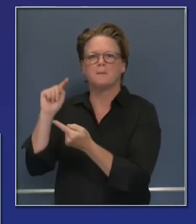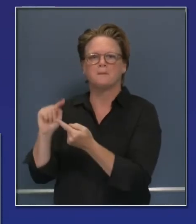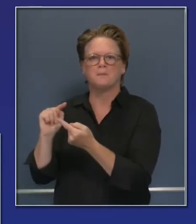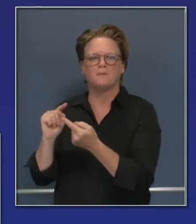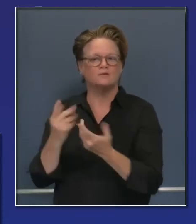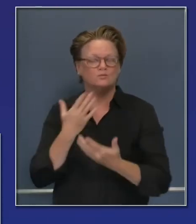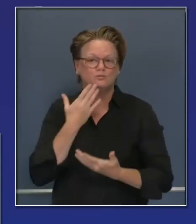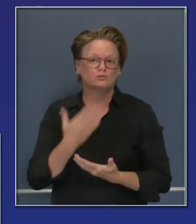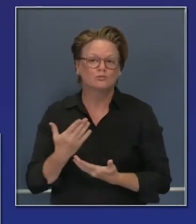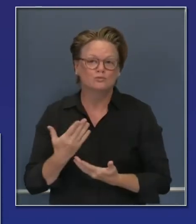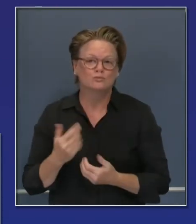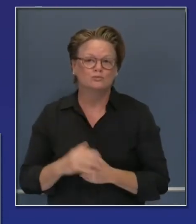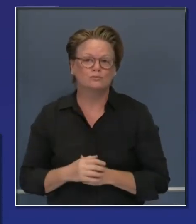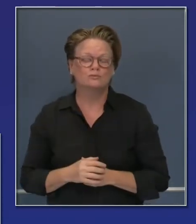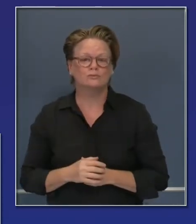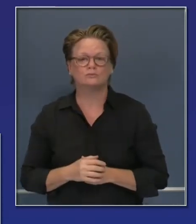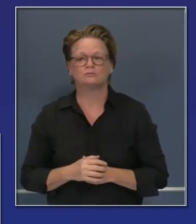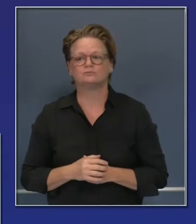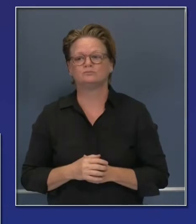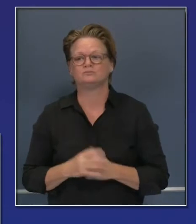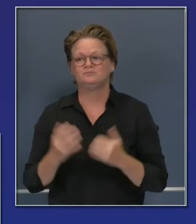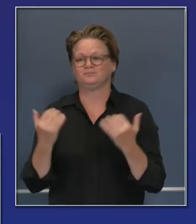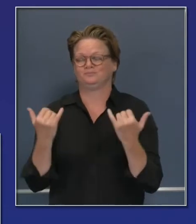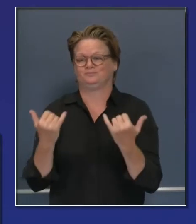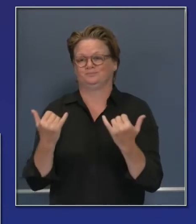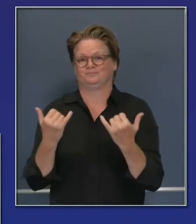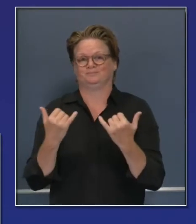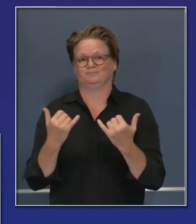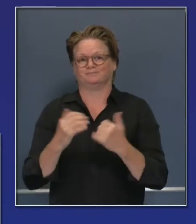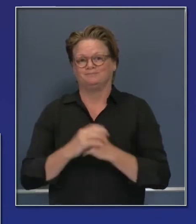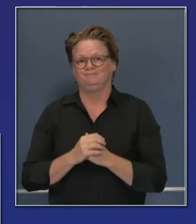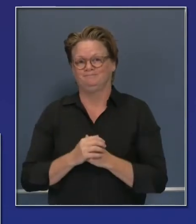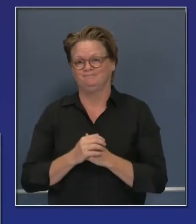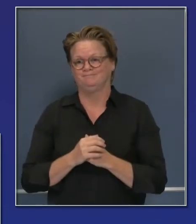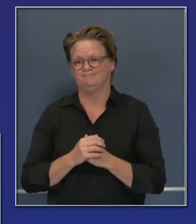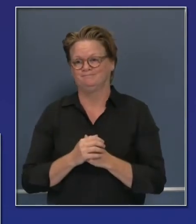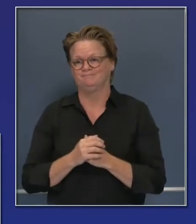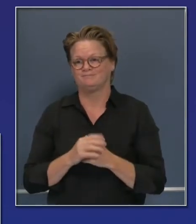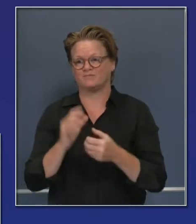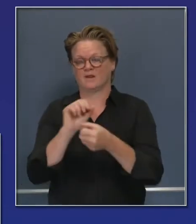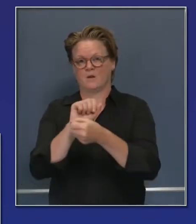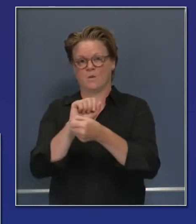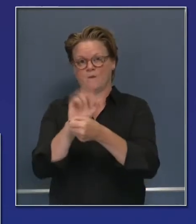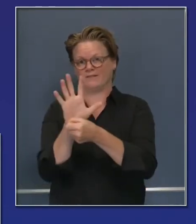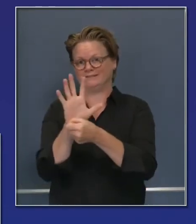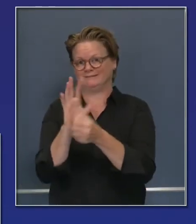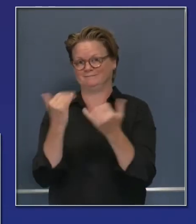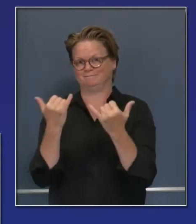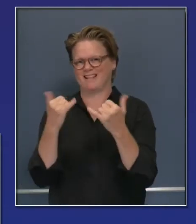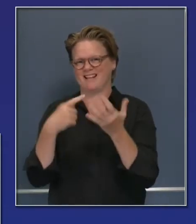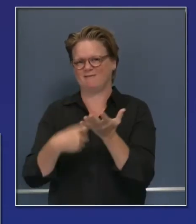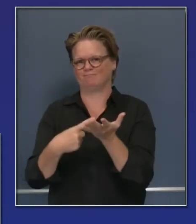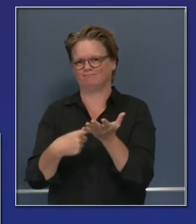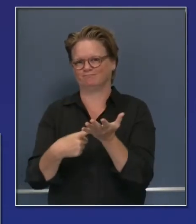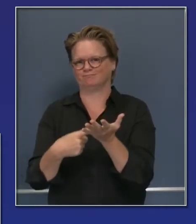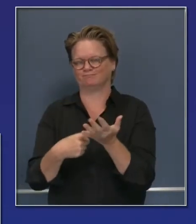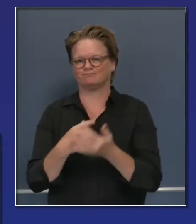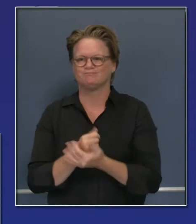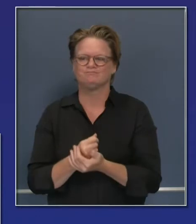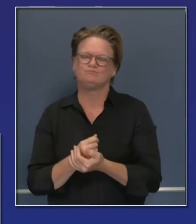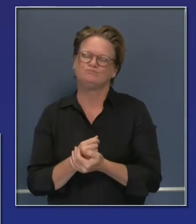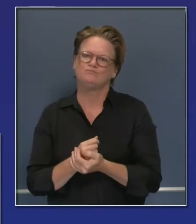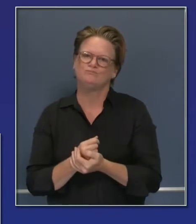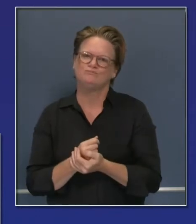where we are in terms of the environment, like mitigation and the spread of COVID-19 transmission rates based upon tests.